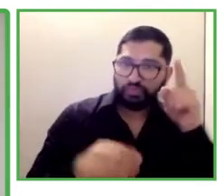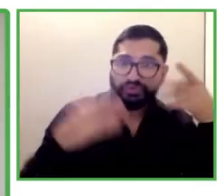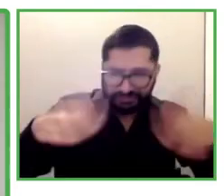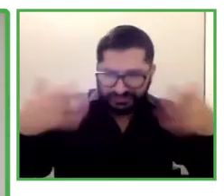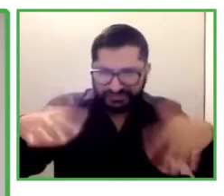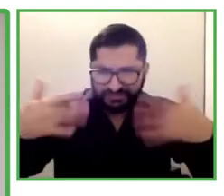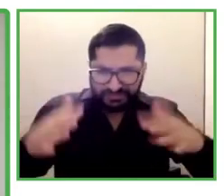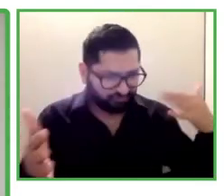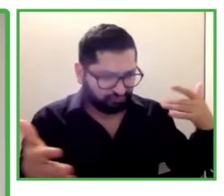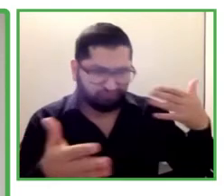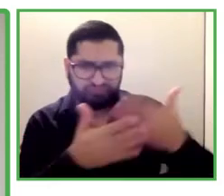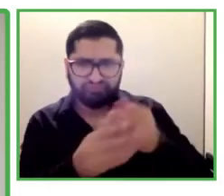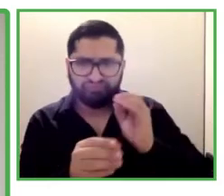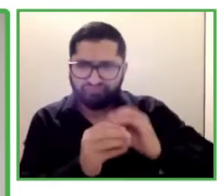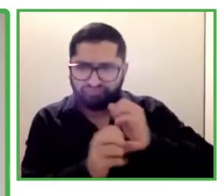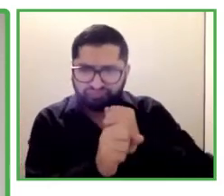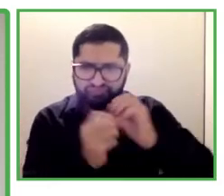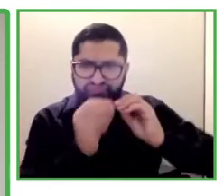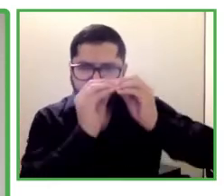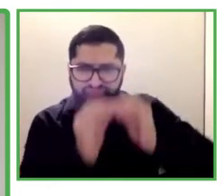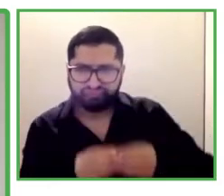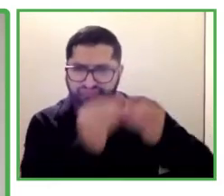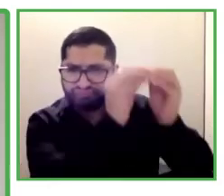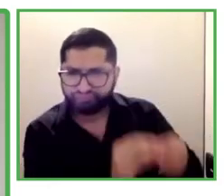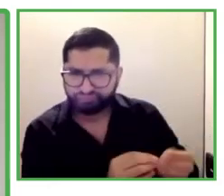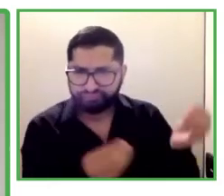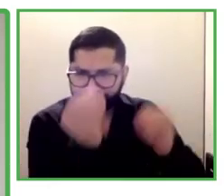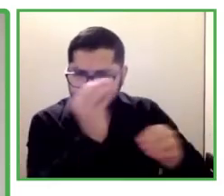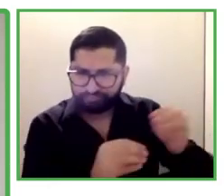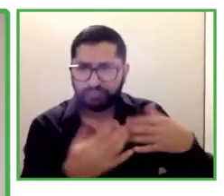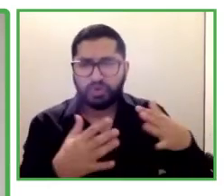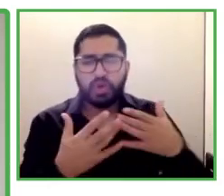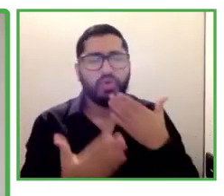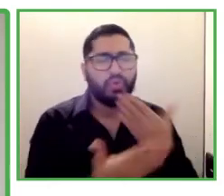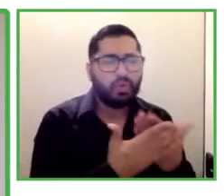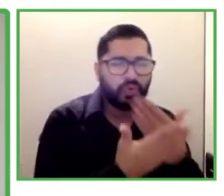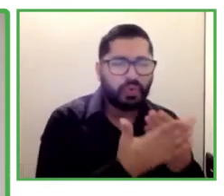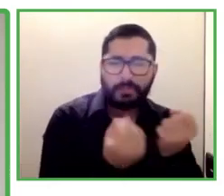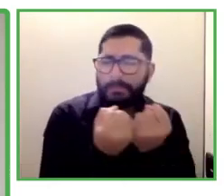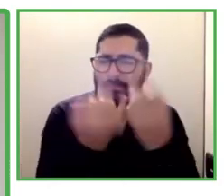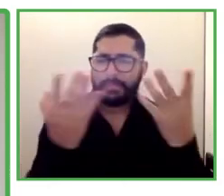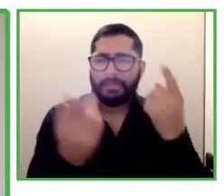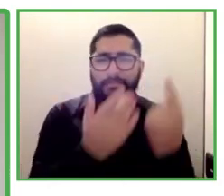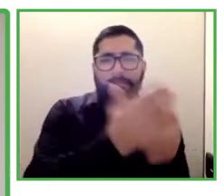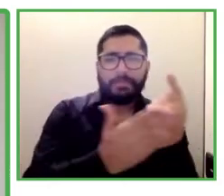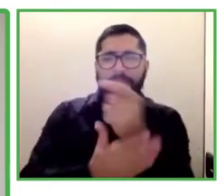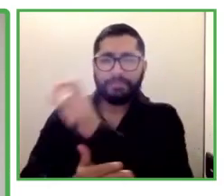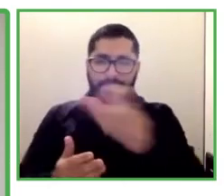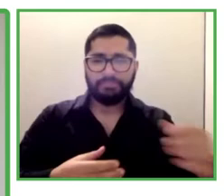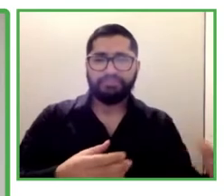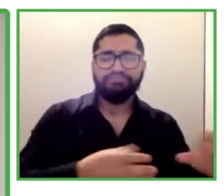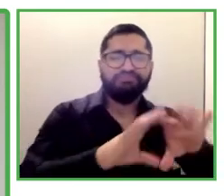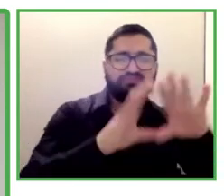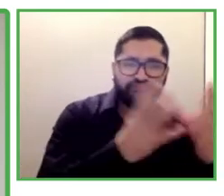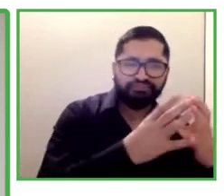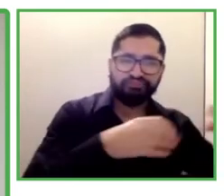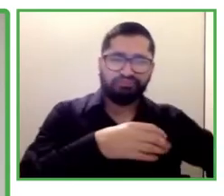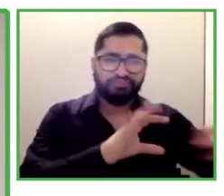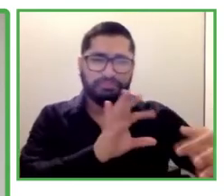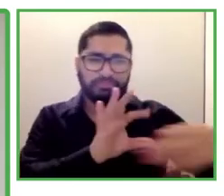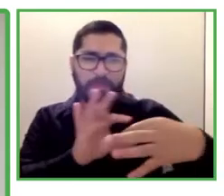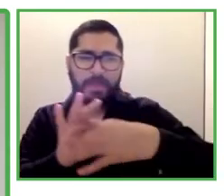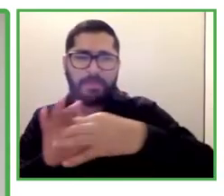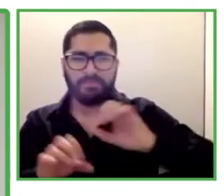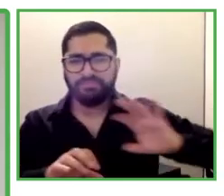world, we help each year 10 innovations in clarifying their replication strategy and connecting with